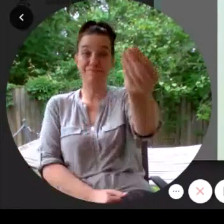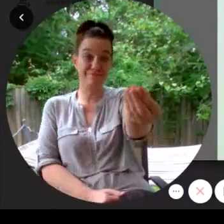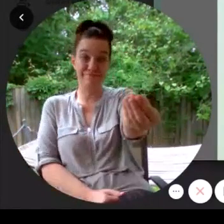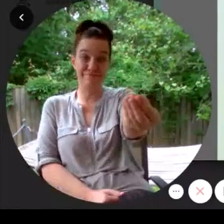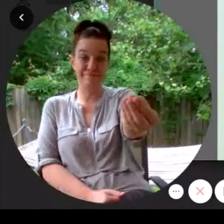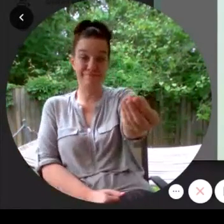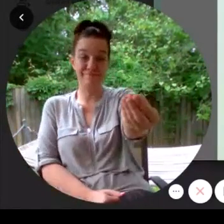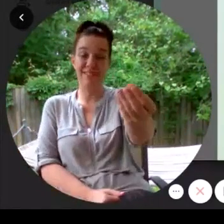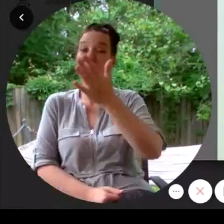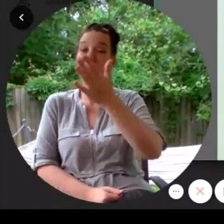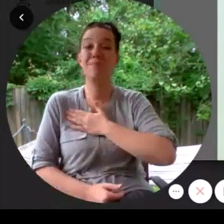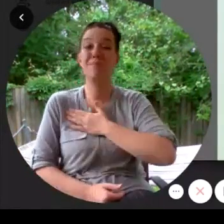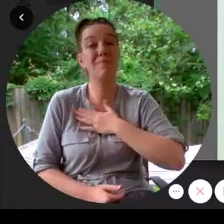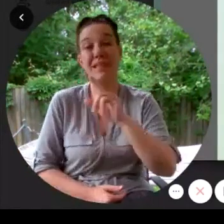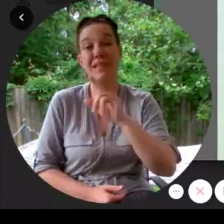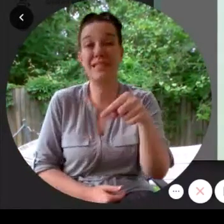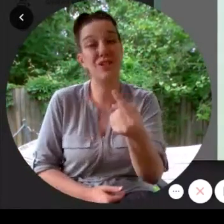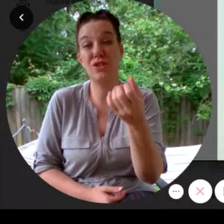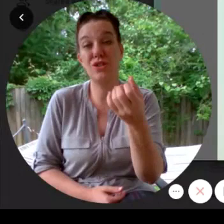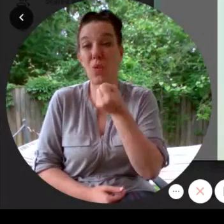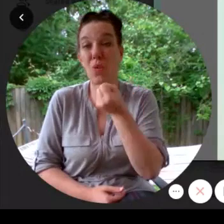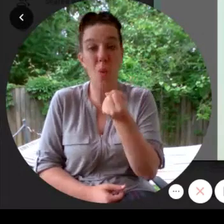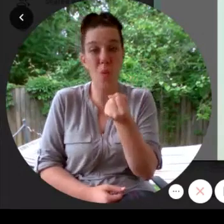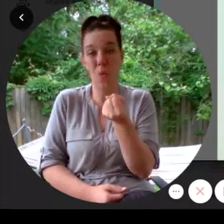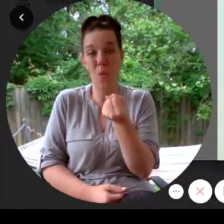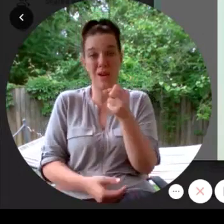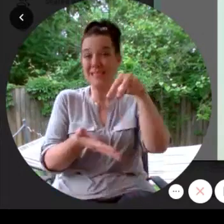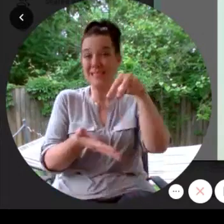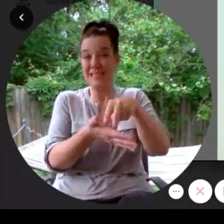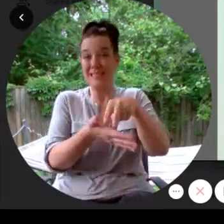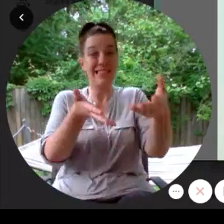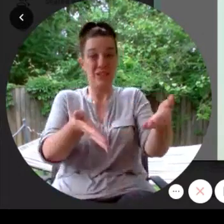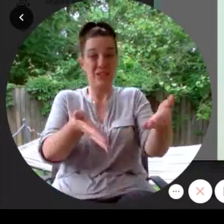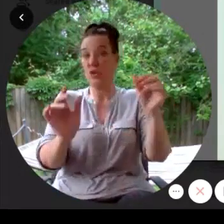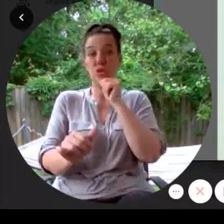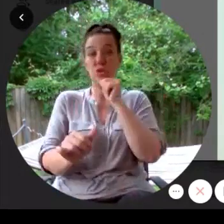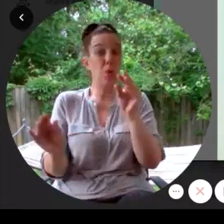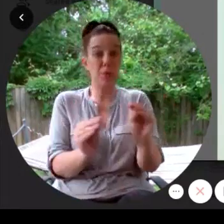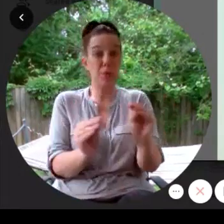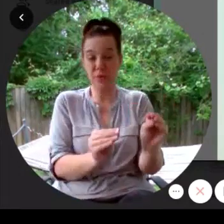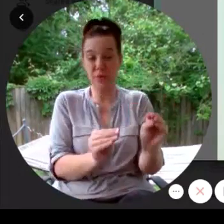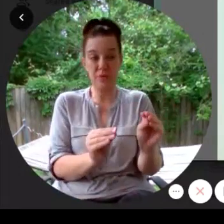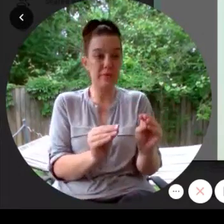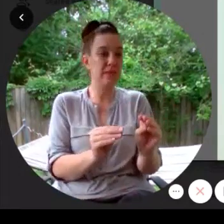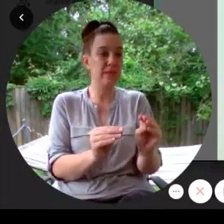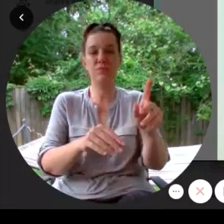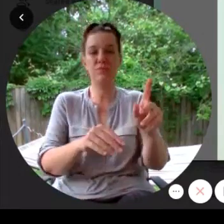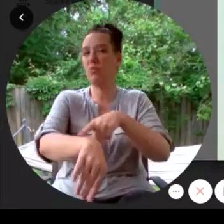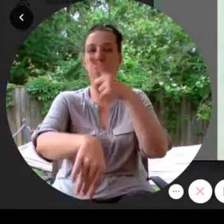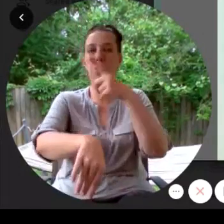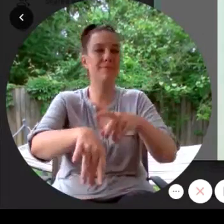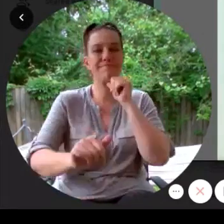Please just hold it tight and stand right here, he said. We won't be a moment.